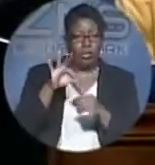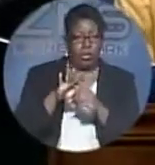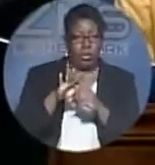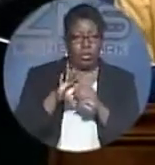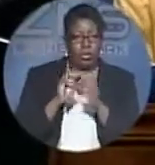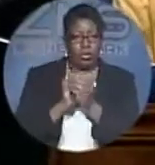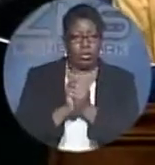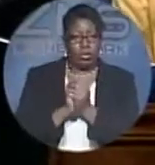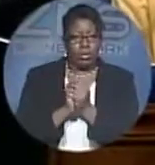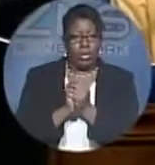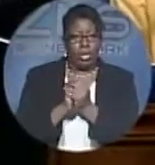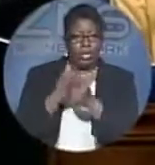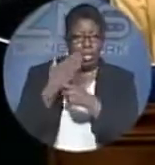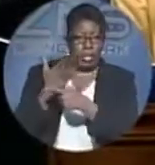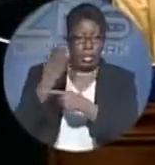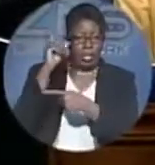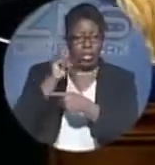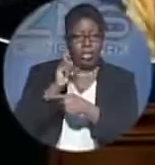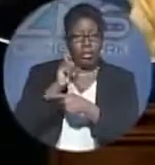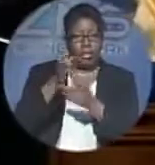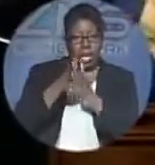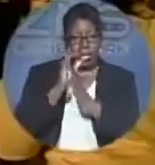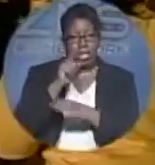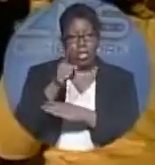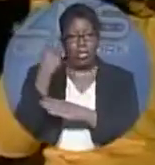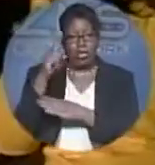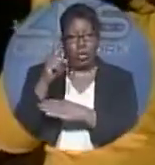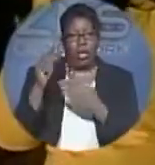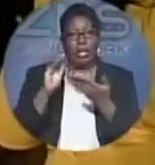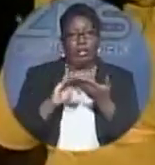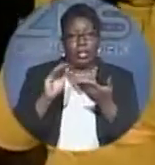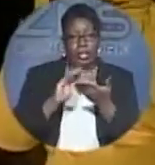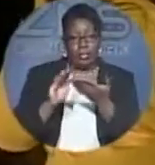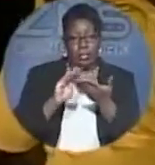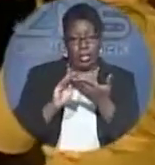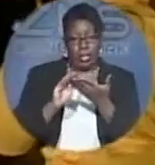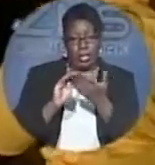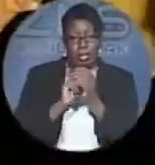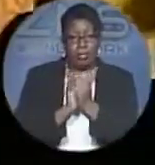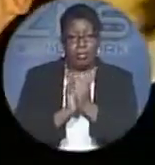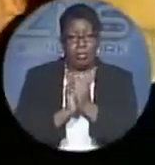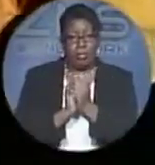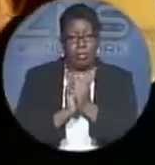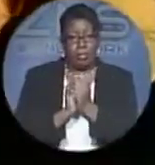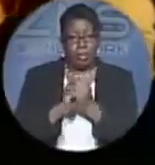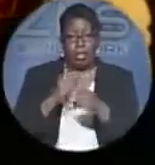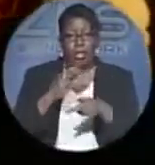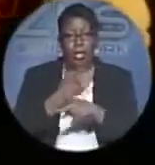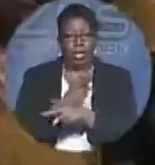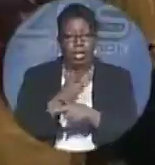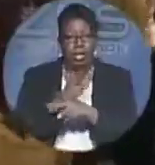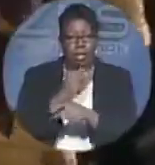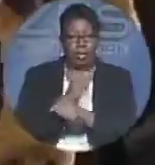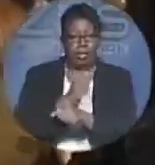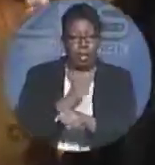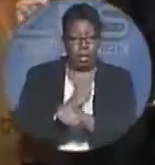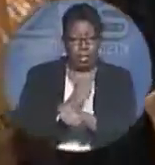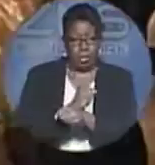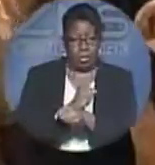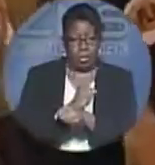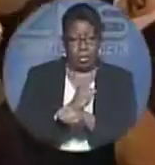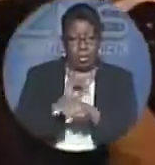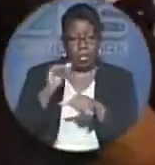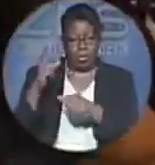They should be asking you for forgiveness, Grand Bahama. While unemployment remains a concern for many Bahamians,